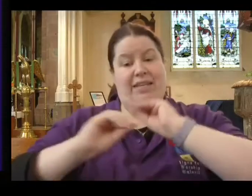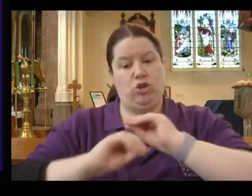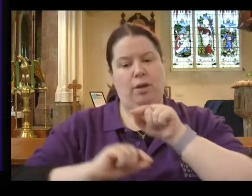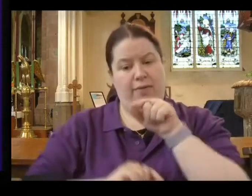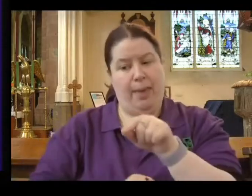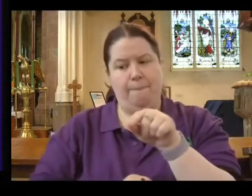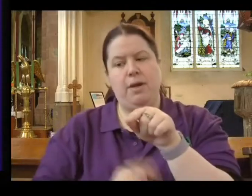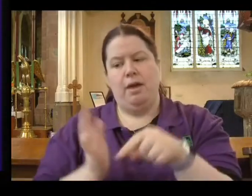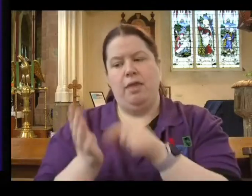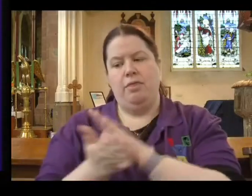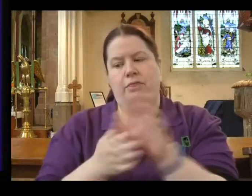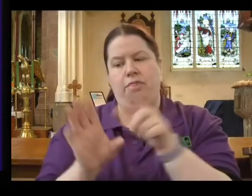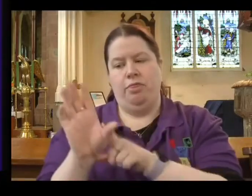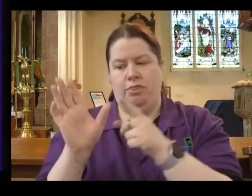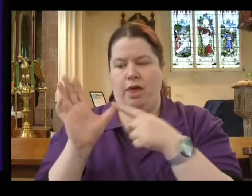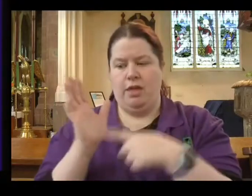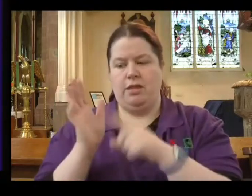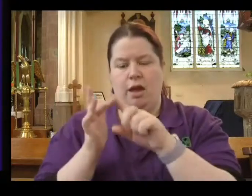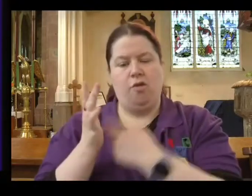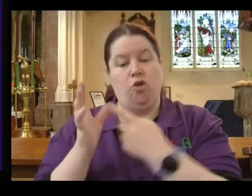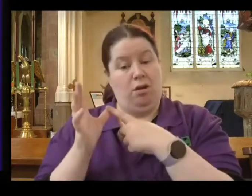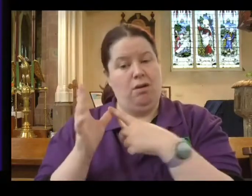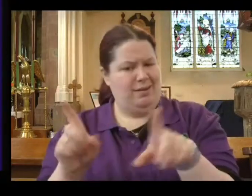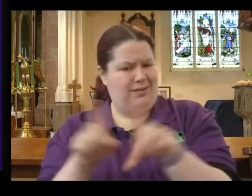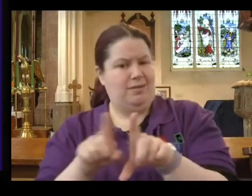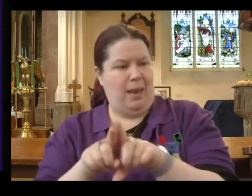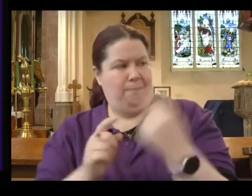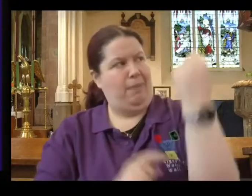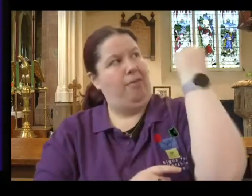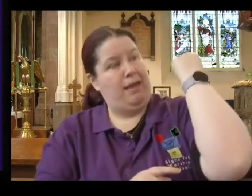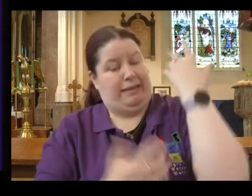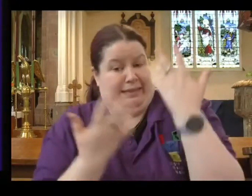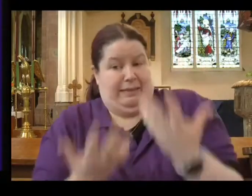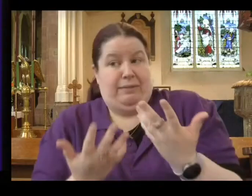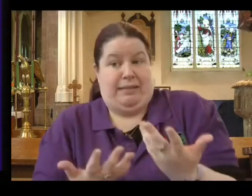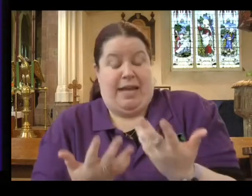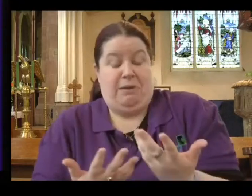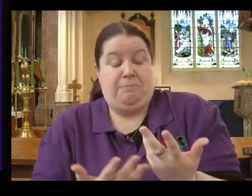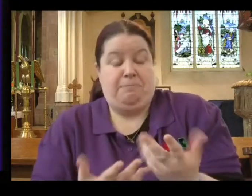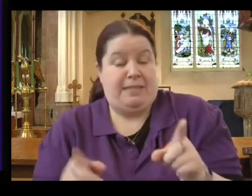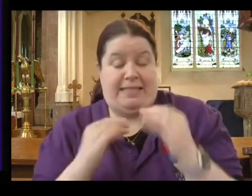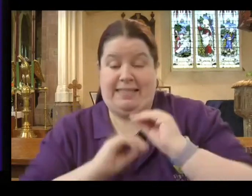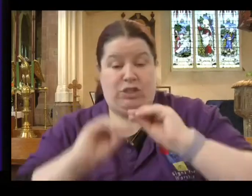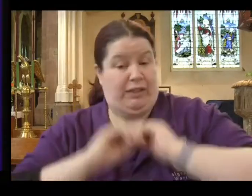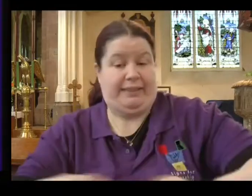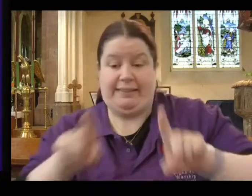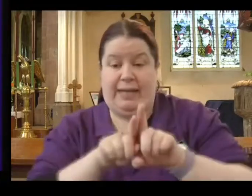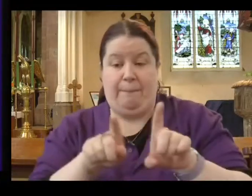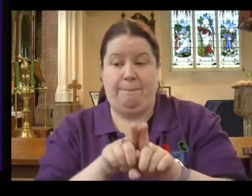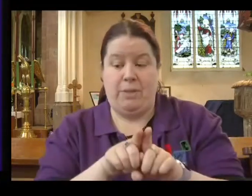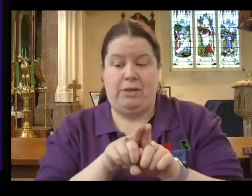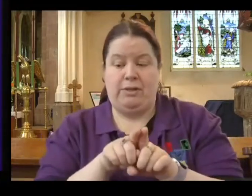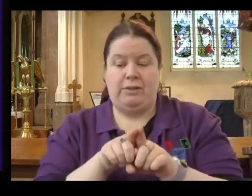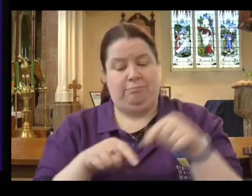them as it is for us. And I think there is something here we can learn from this. There's something here about us